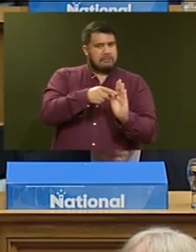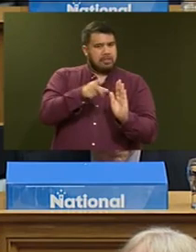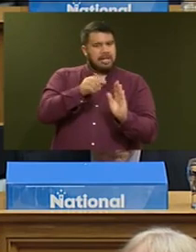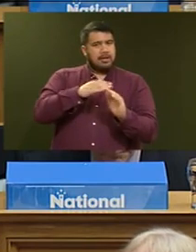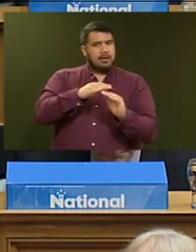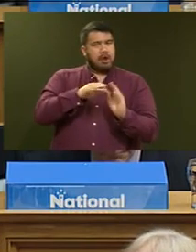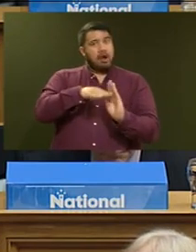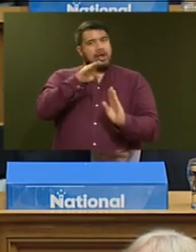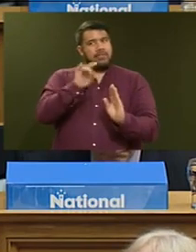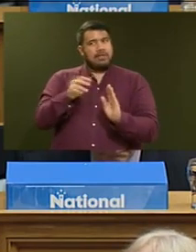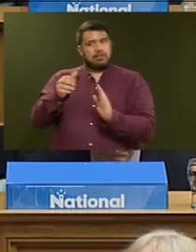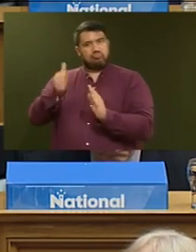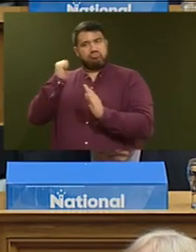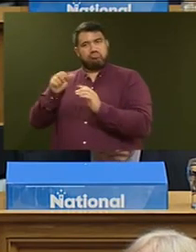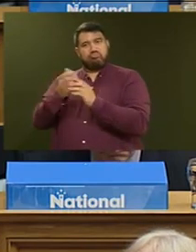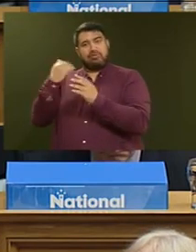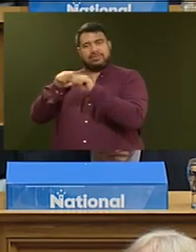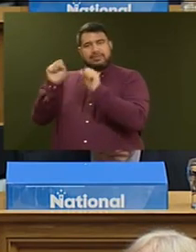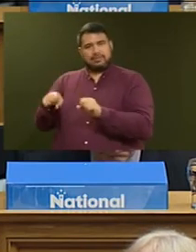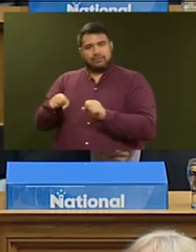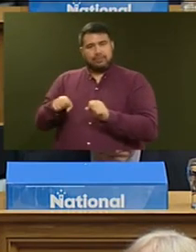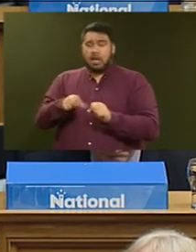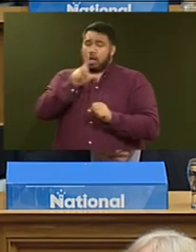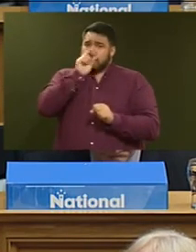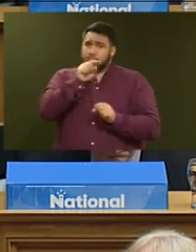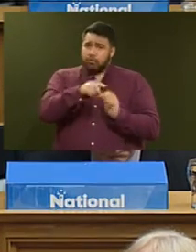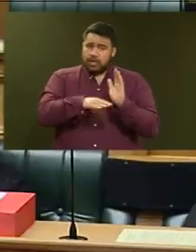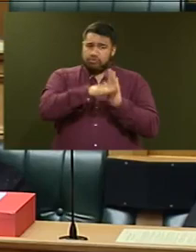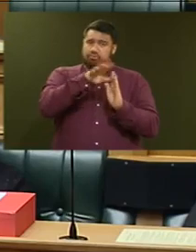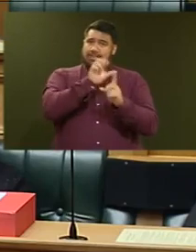any way other than smoking or baking meth?